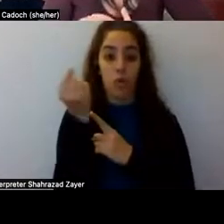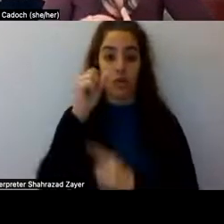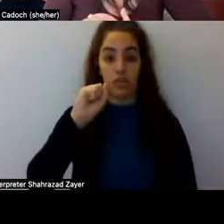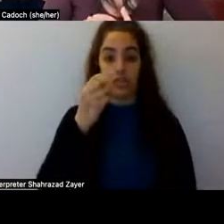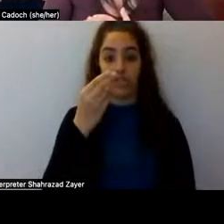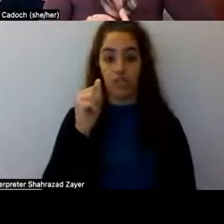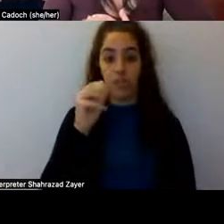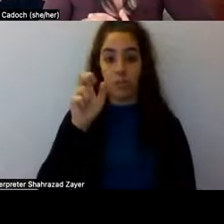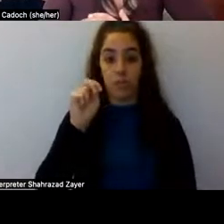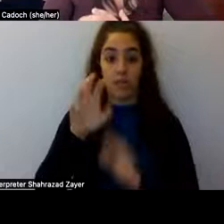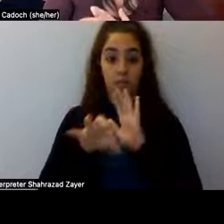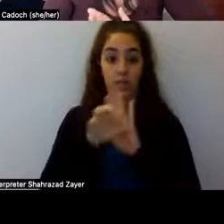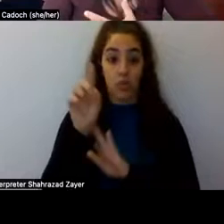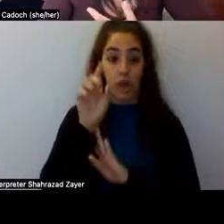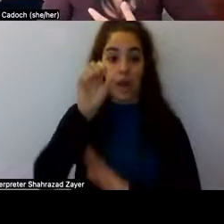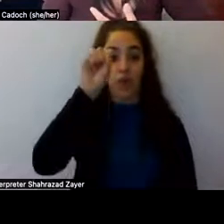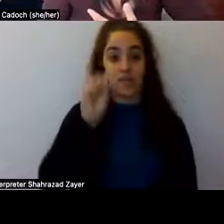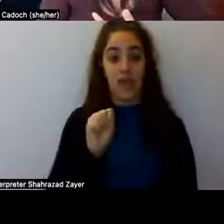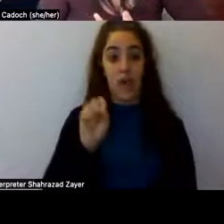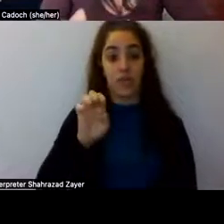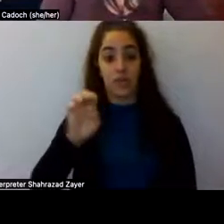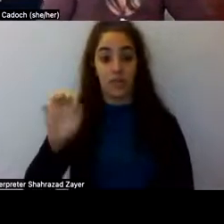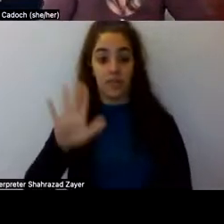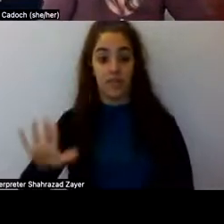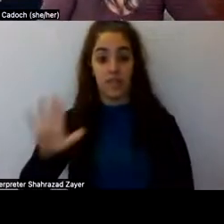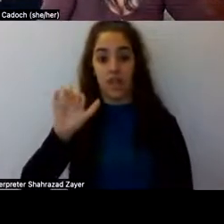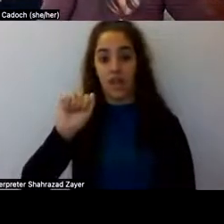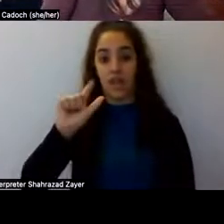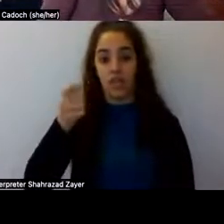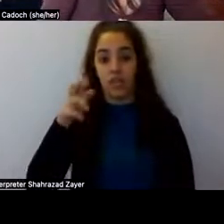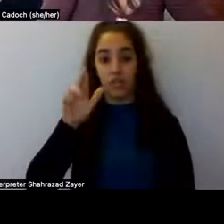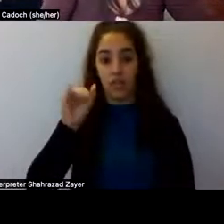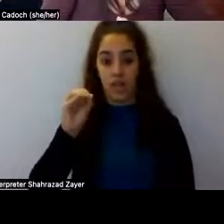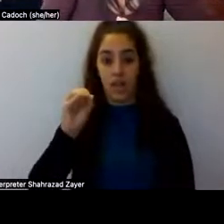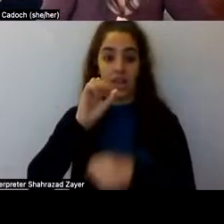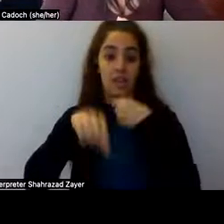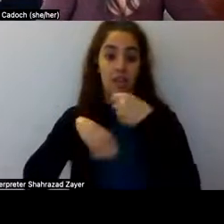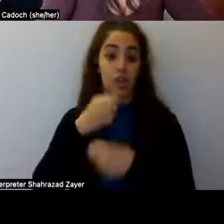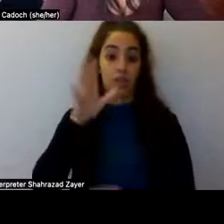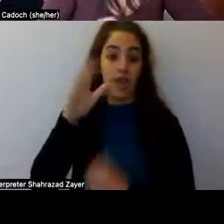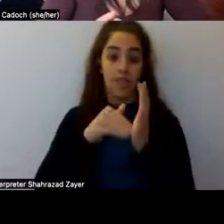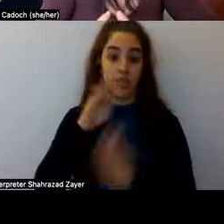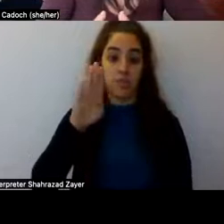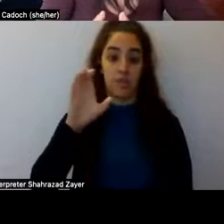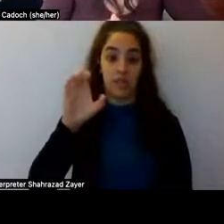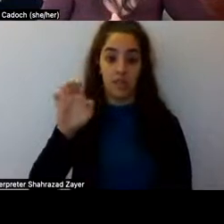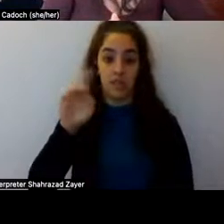in Southeastern Algeria and 5,000 BCE. Um, in the second photo, these are the Indian Rig Vedas, which described the use of a